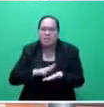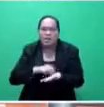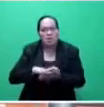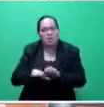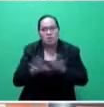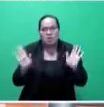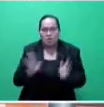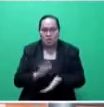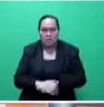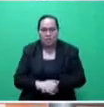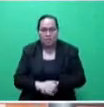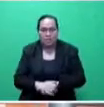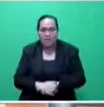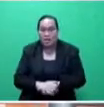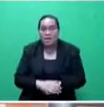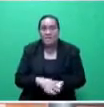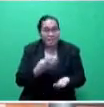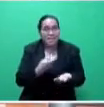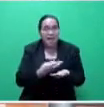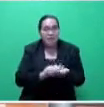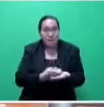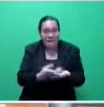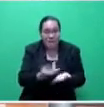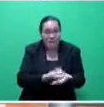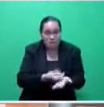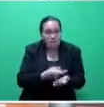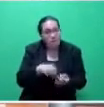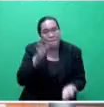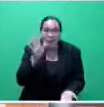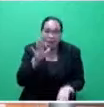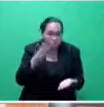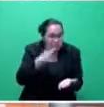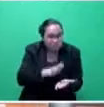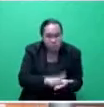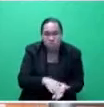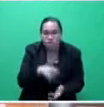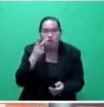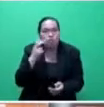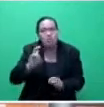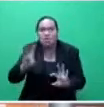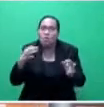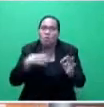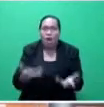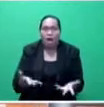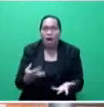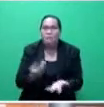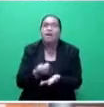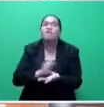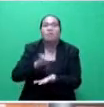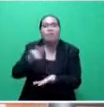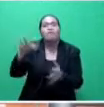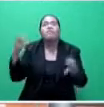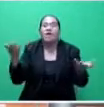the fact that revenue has plummeted. No more tourists, no more Revenue is gone from that